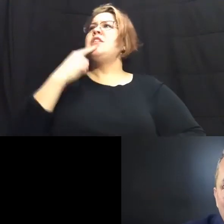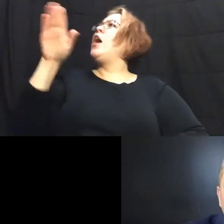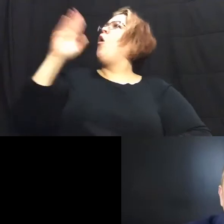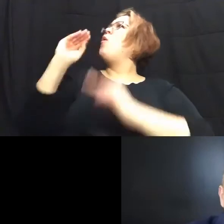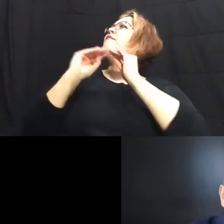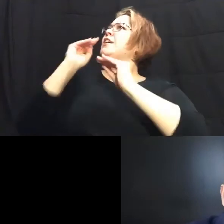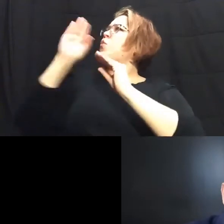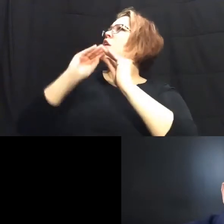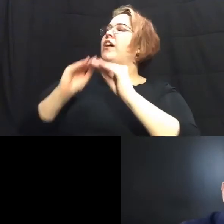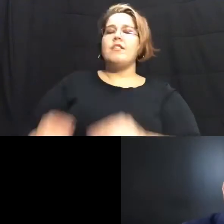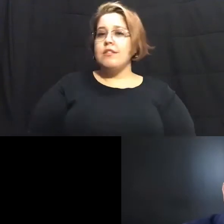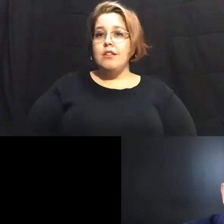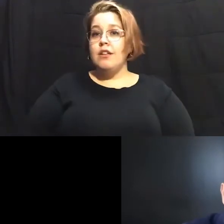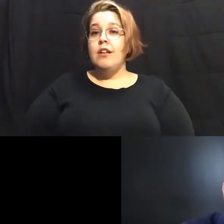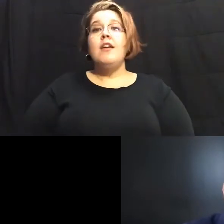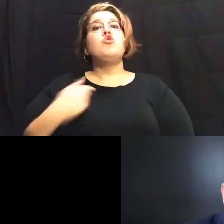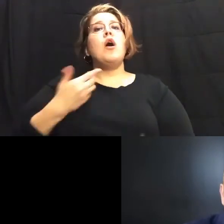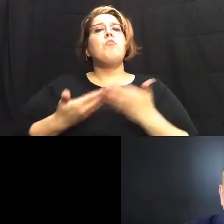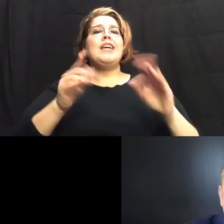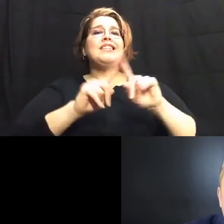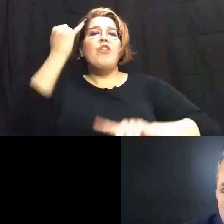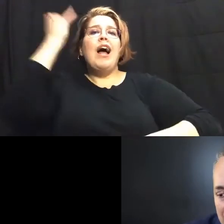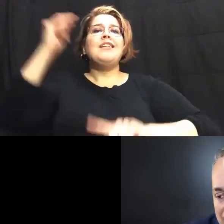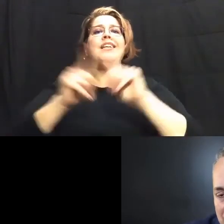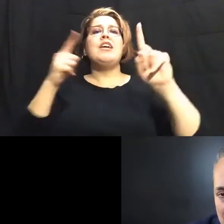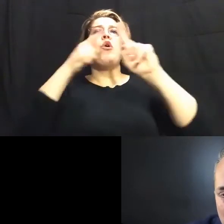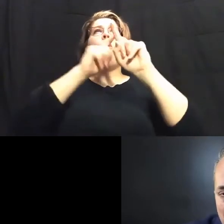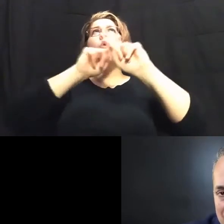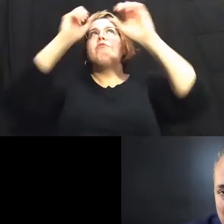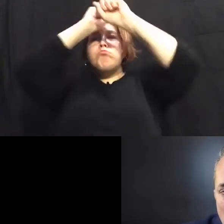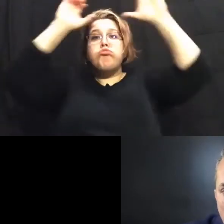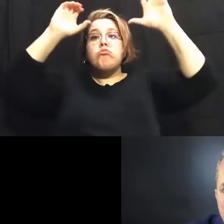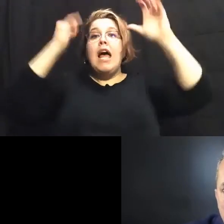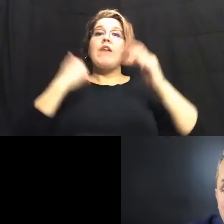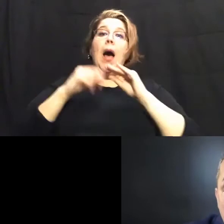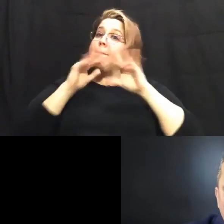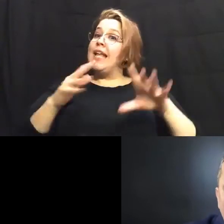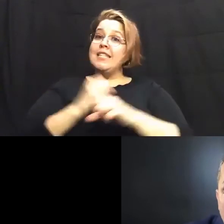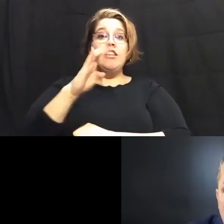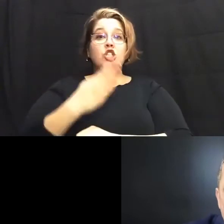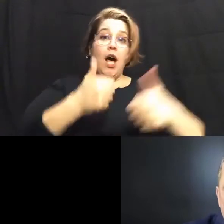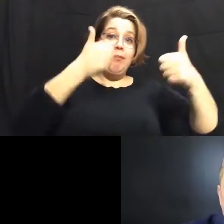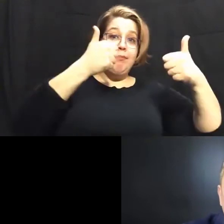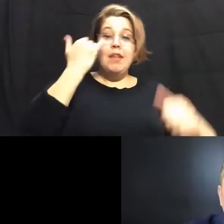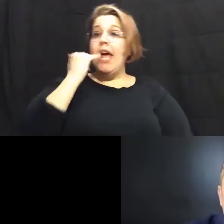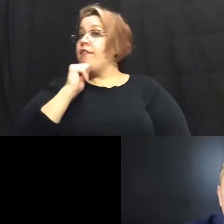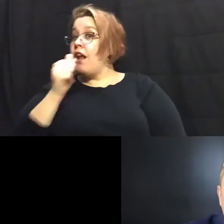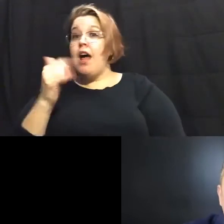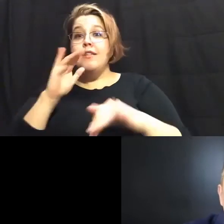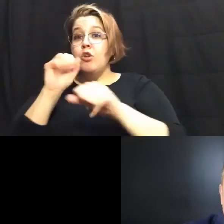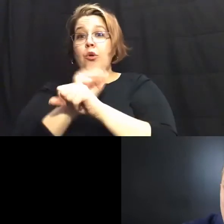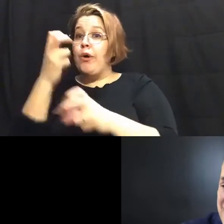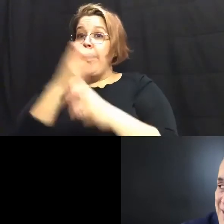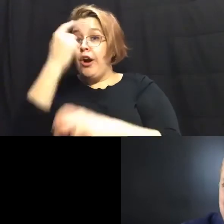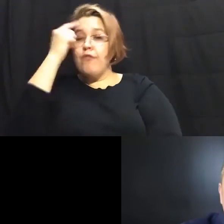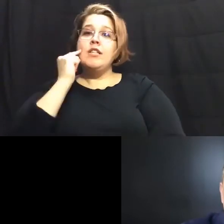um so i'm just bringing a different idea and a different vision and like i said if i'm blessed to get the job i'm blessed to get it if i don't i'm still gonna be working hard for san antonio